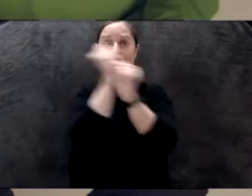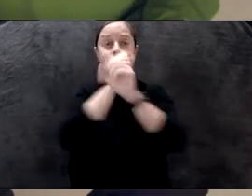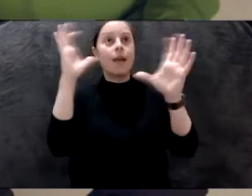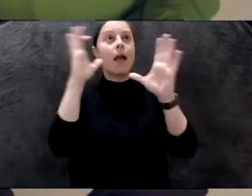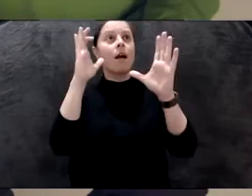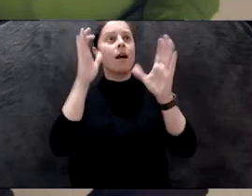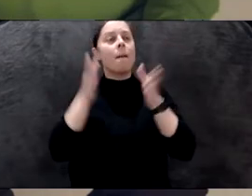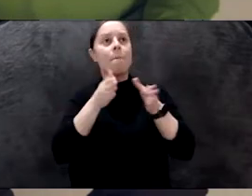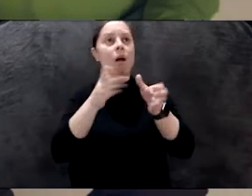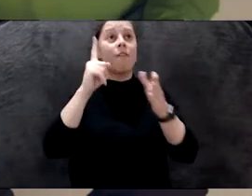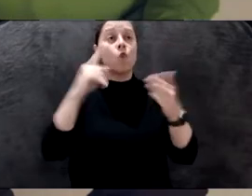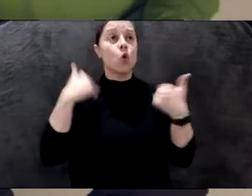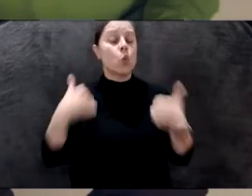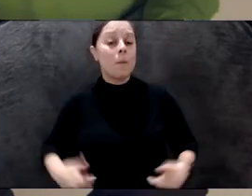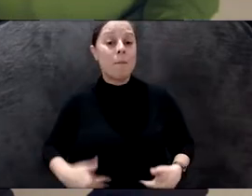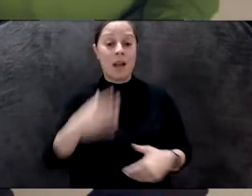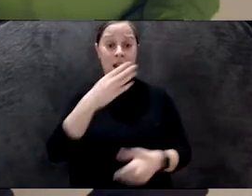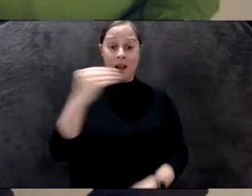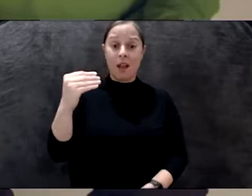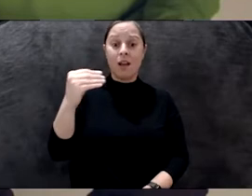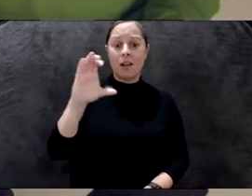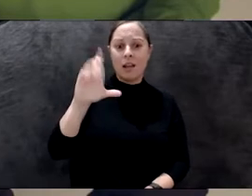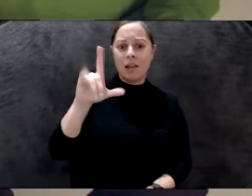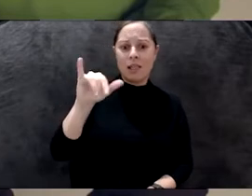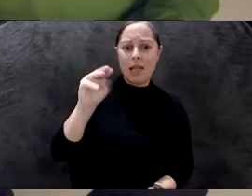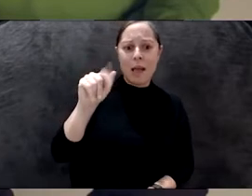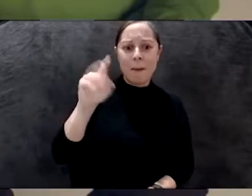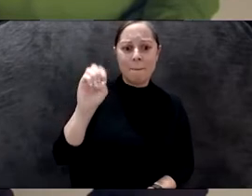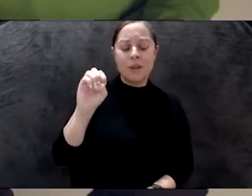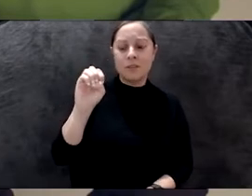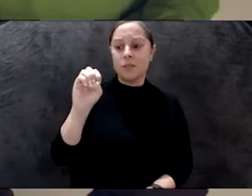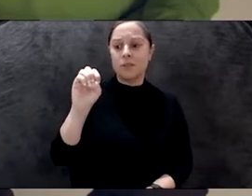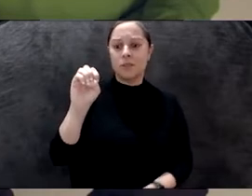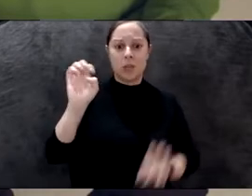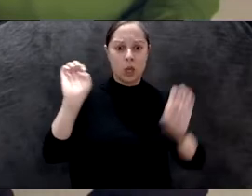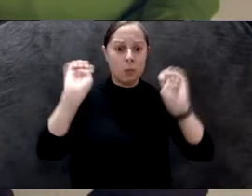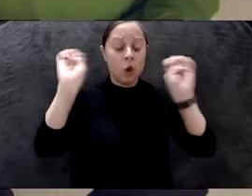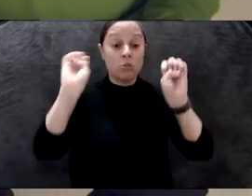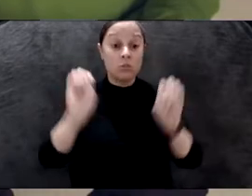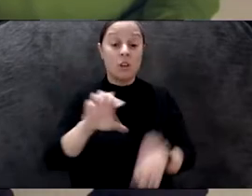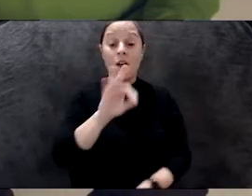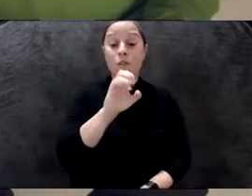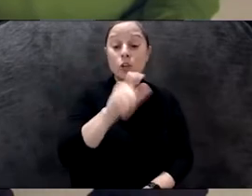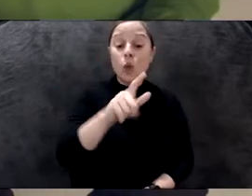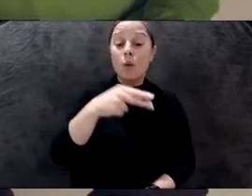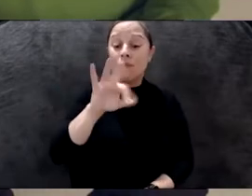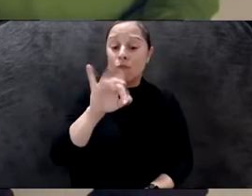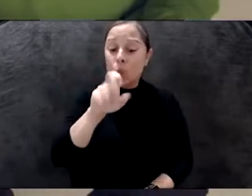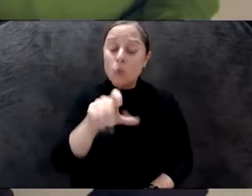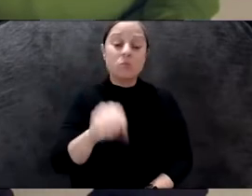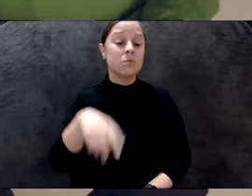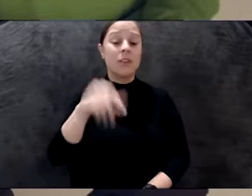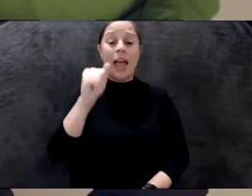climate emergency. The show imagines a world free from fossil fuels, discusses air pollution, air quality, environmental